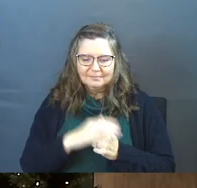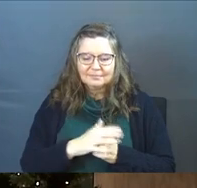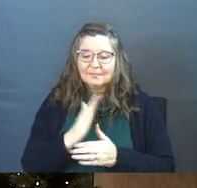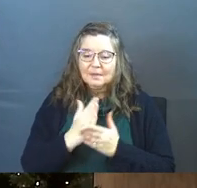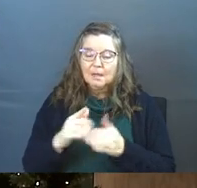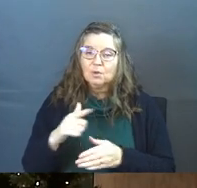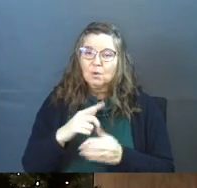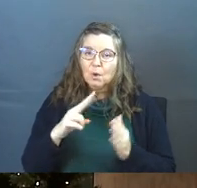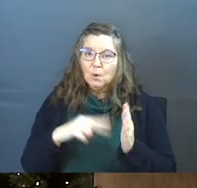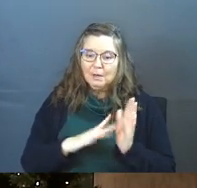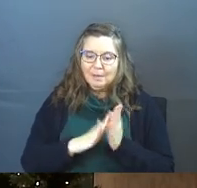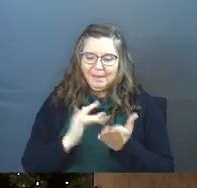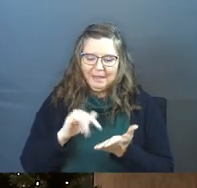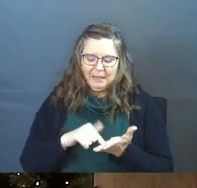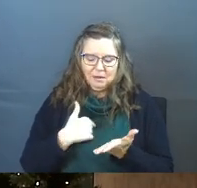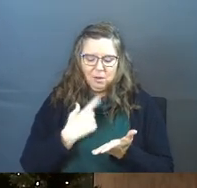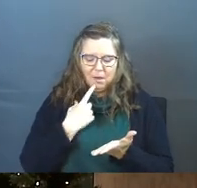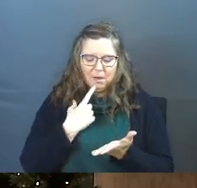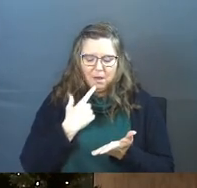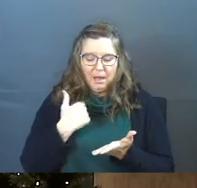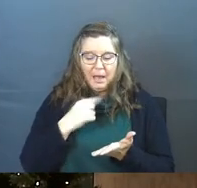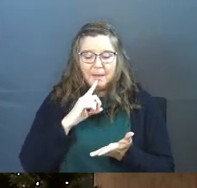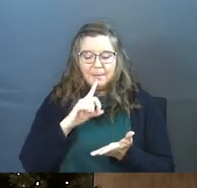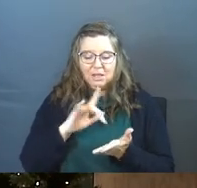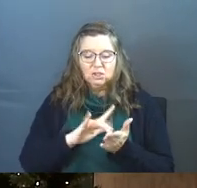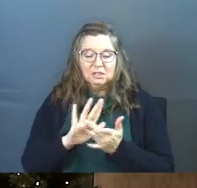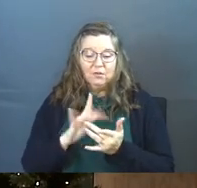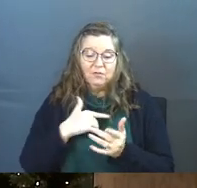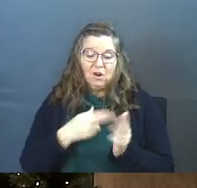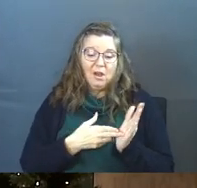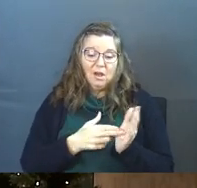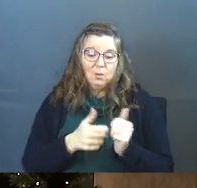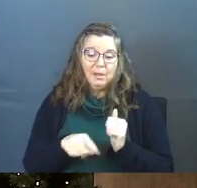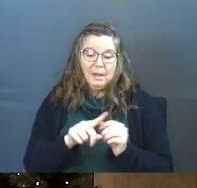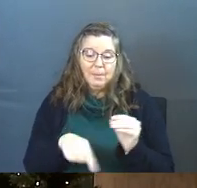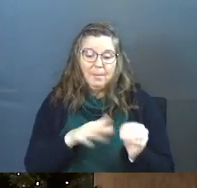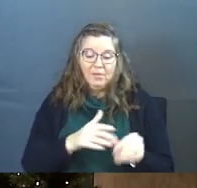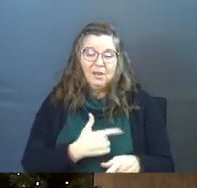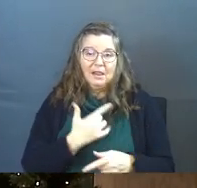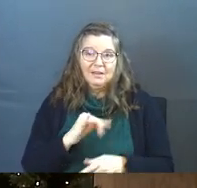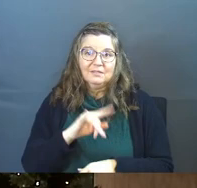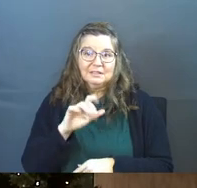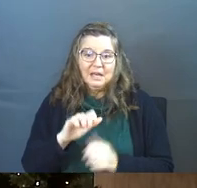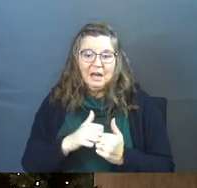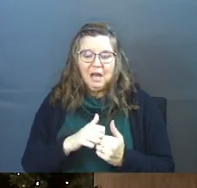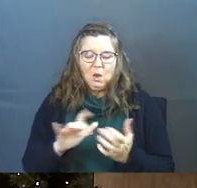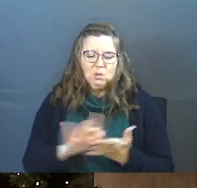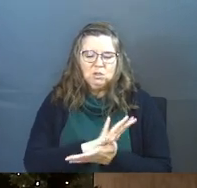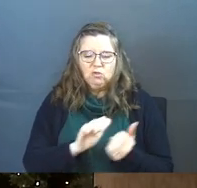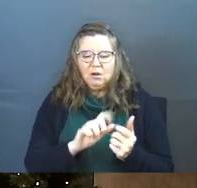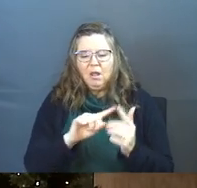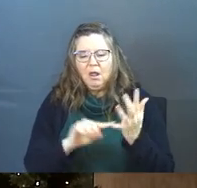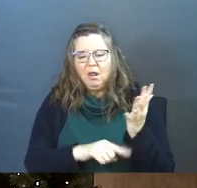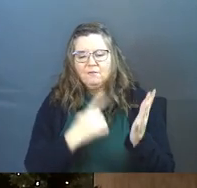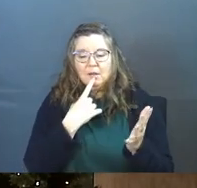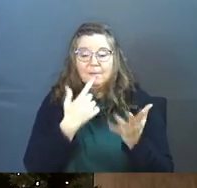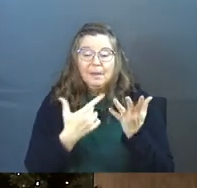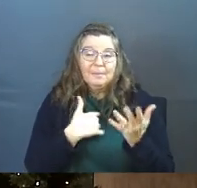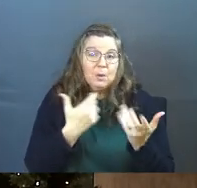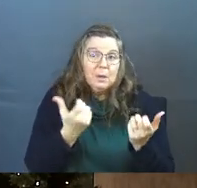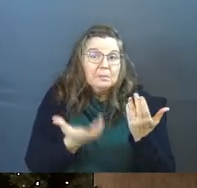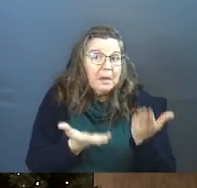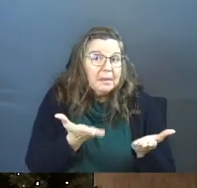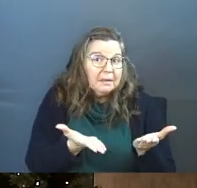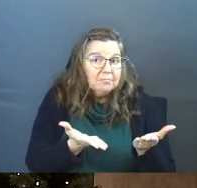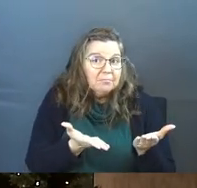And some of you are reading a passage like that, and you're like, I bet Jesus was very honest with them about their lifestyle and how destructive it was for them. And maybe he